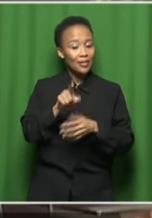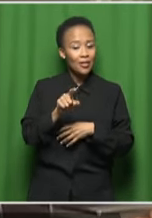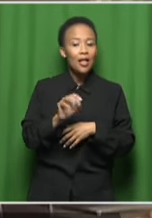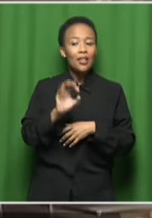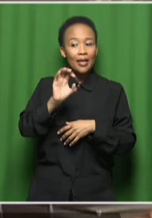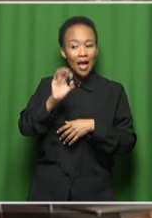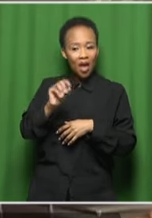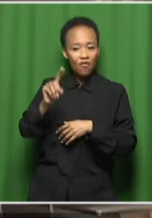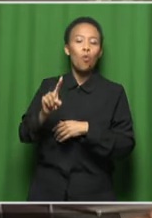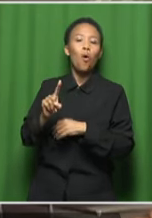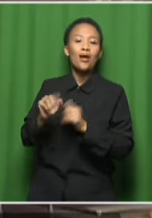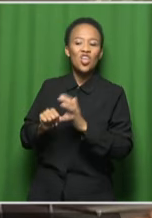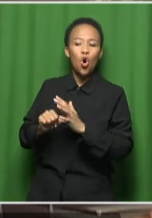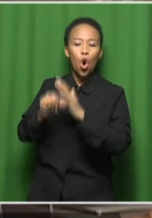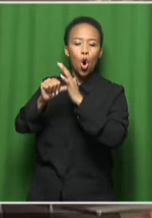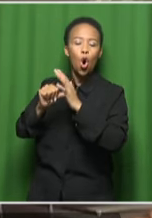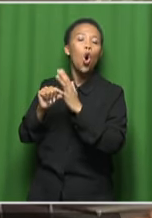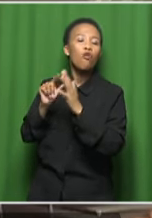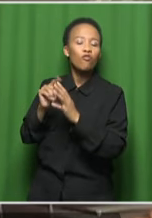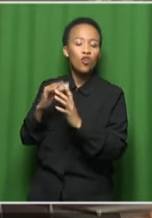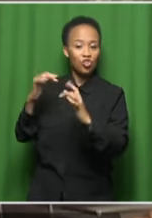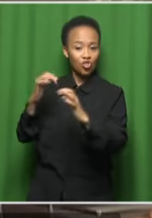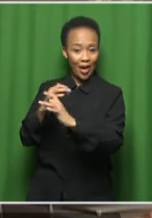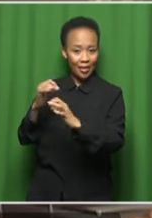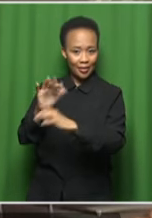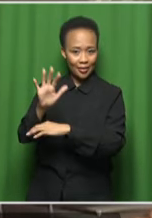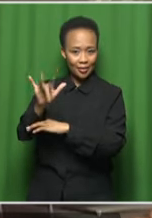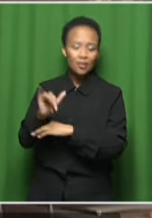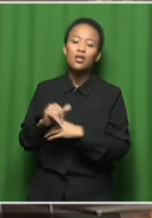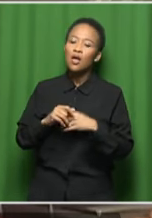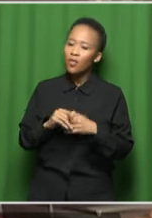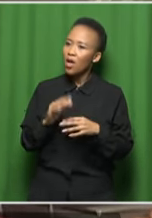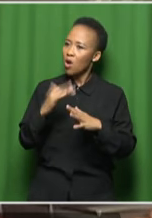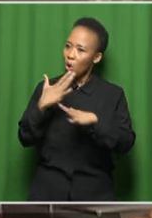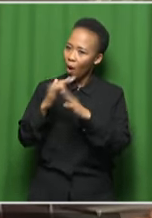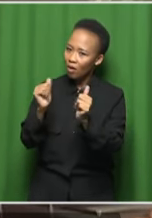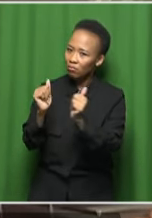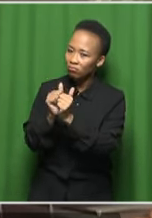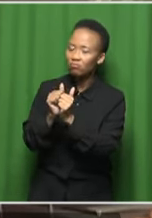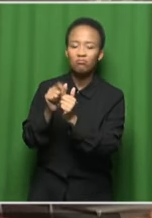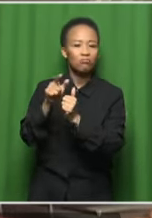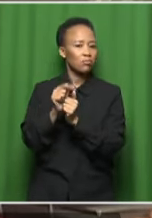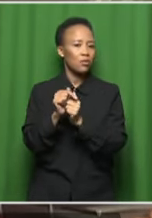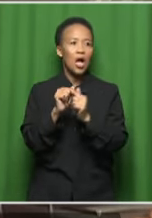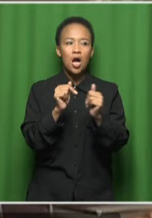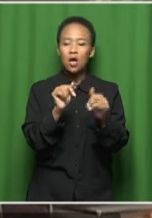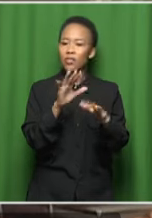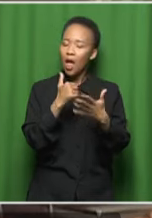jazz. Artists do work together. They find gigs for one another. They network.